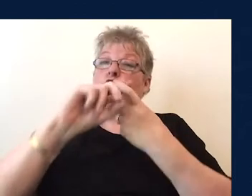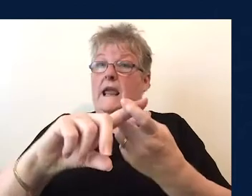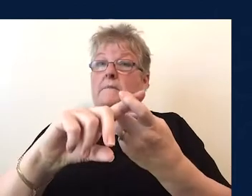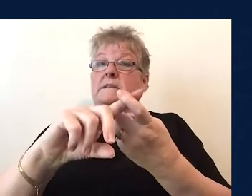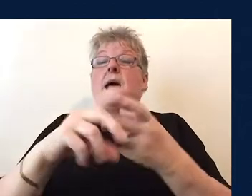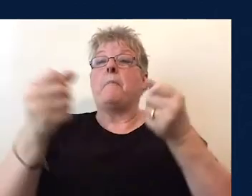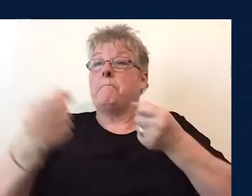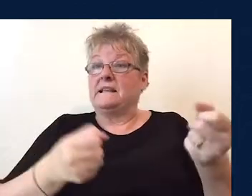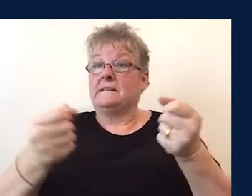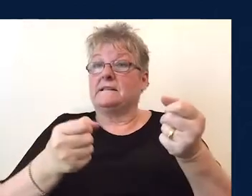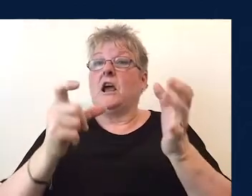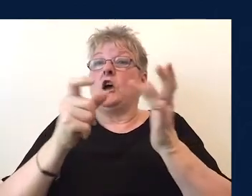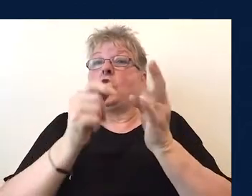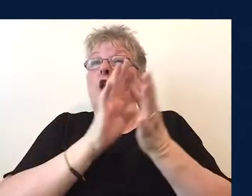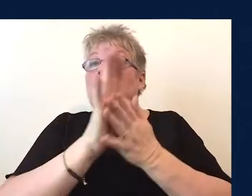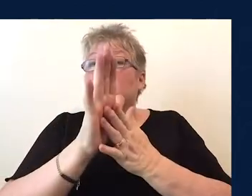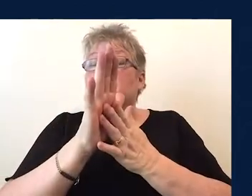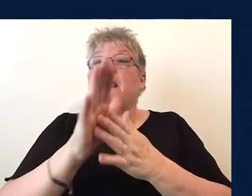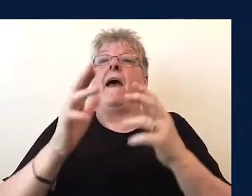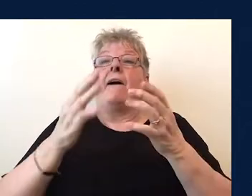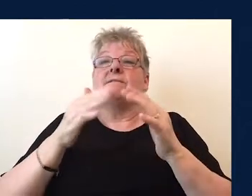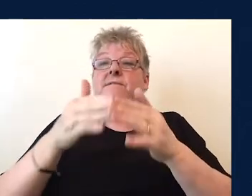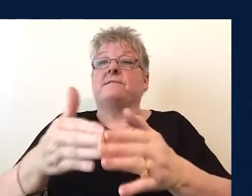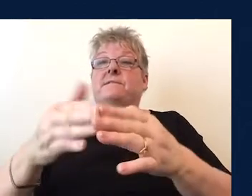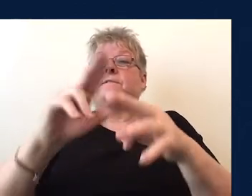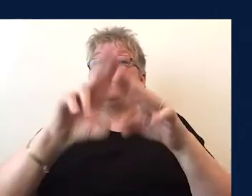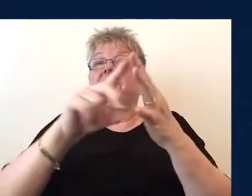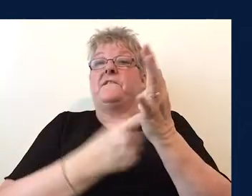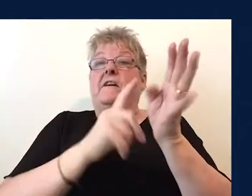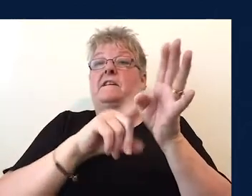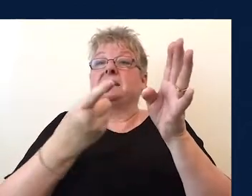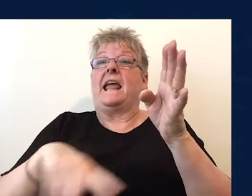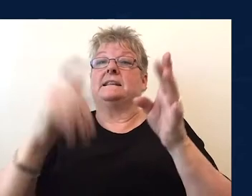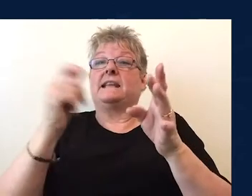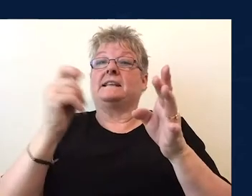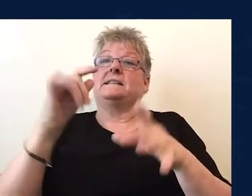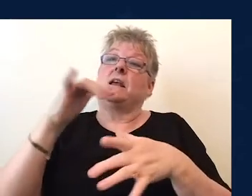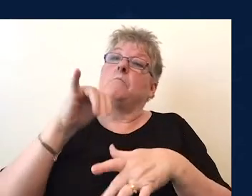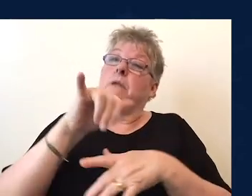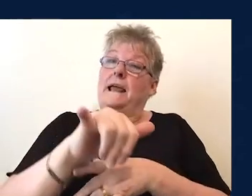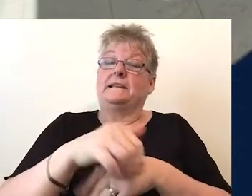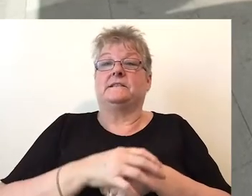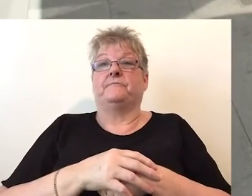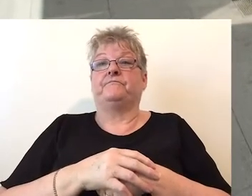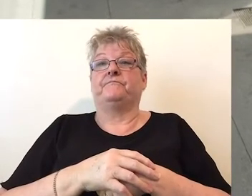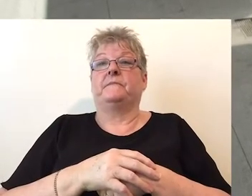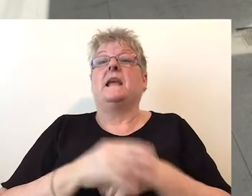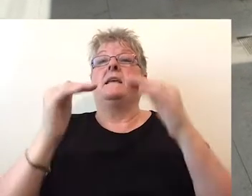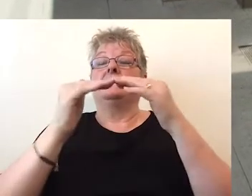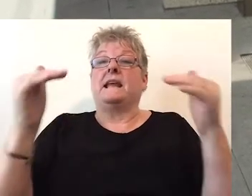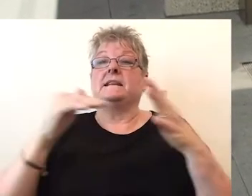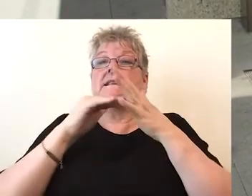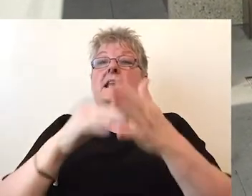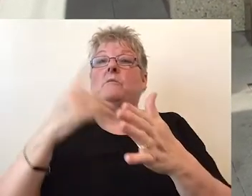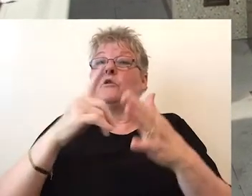trams, buses, coaches, ferries, taxis and planes. The standards